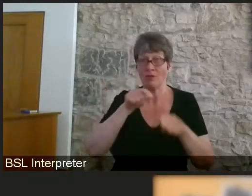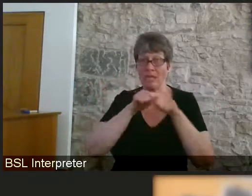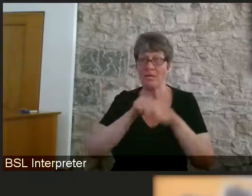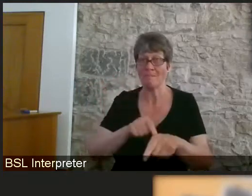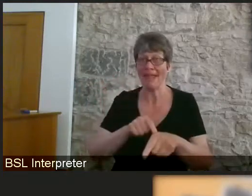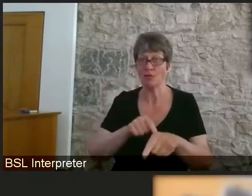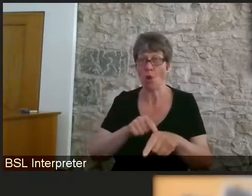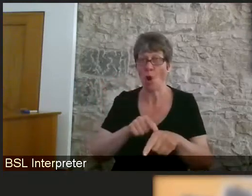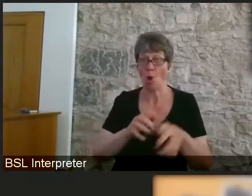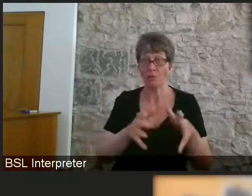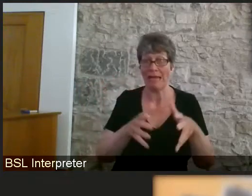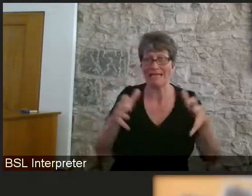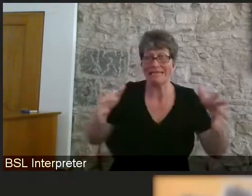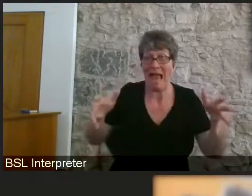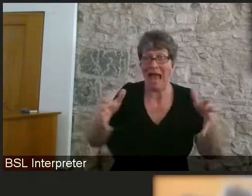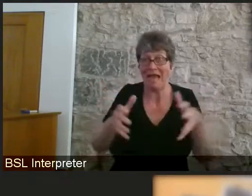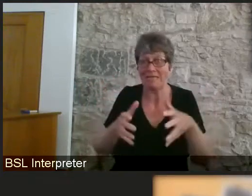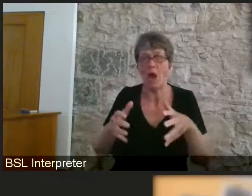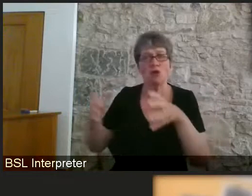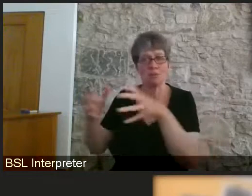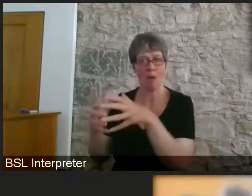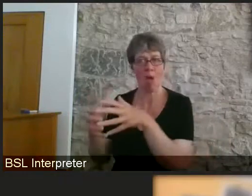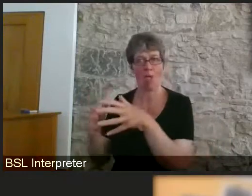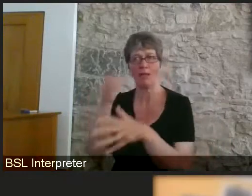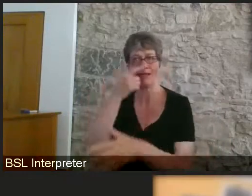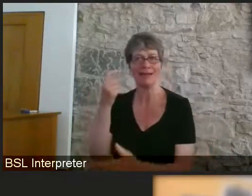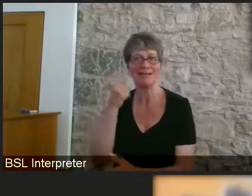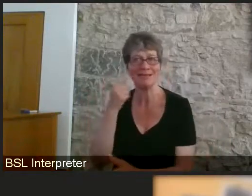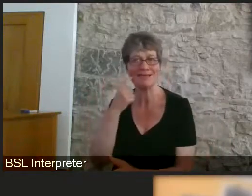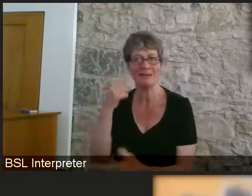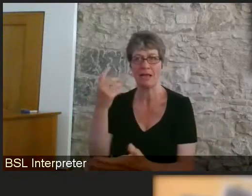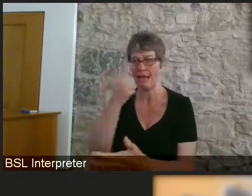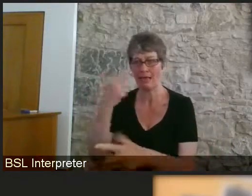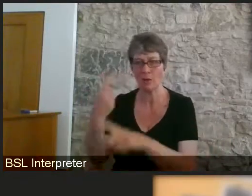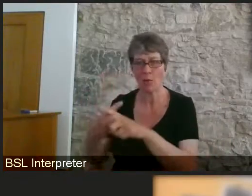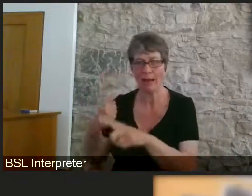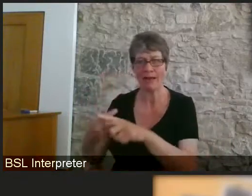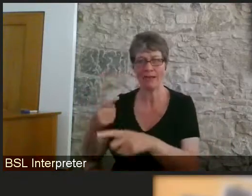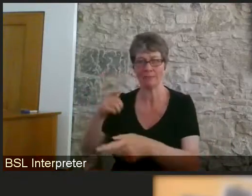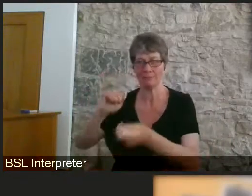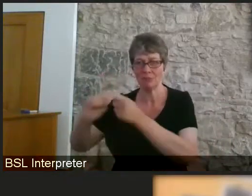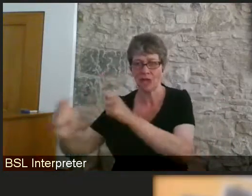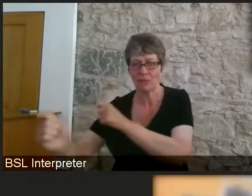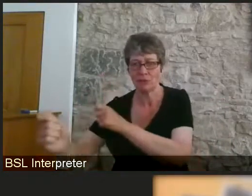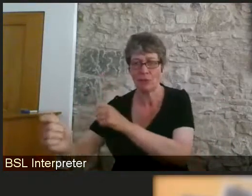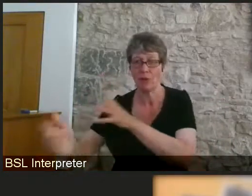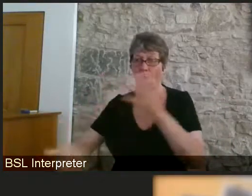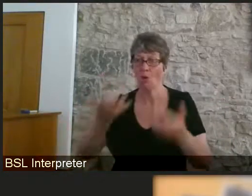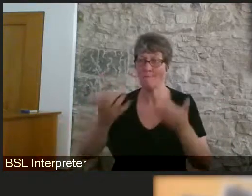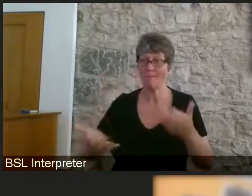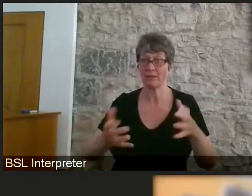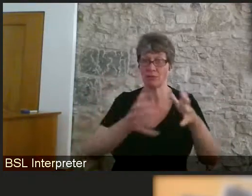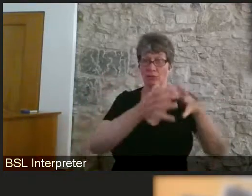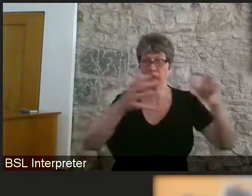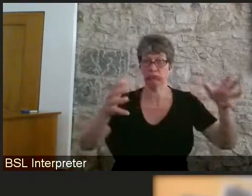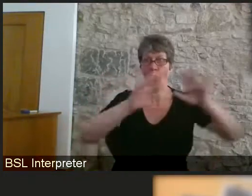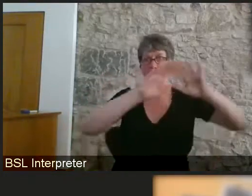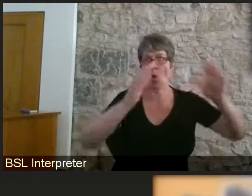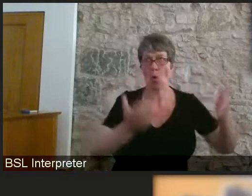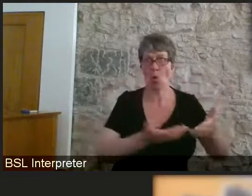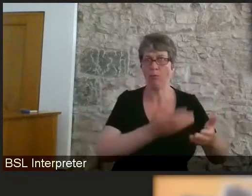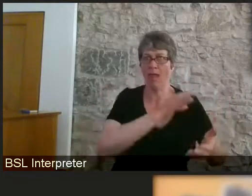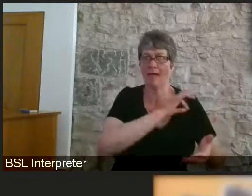organisations can do that much more quickly and much more readily than larger global enterprises like